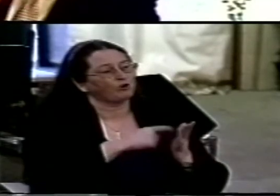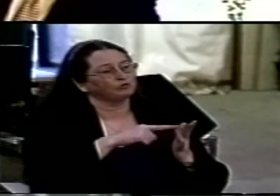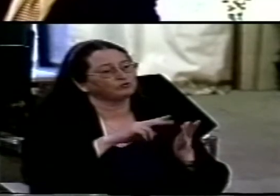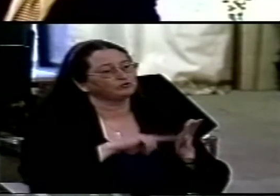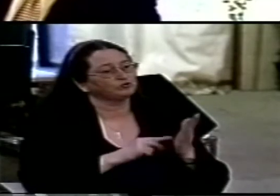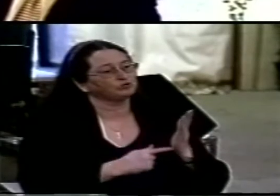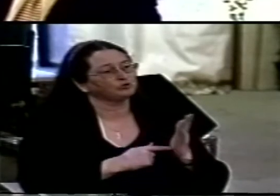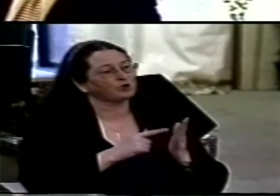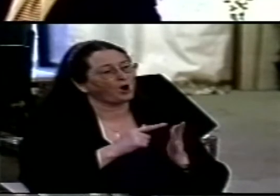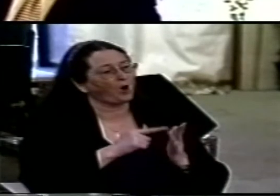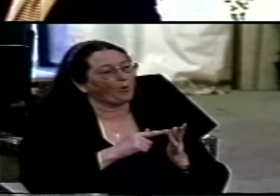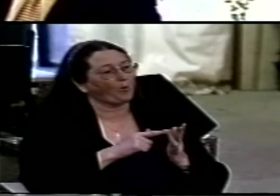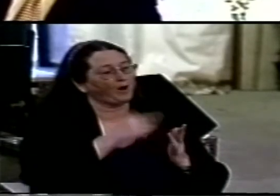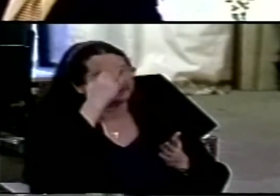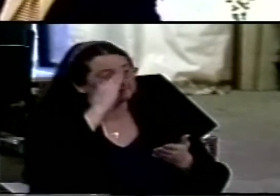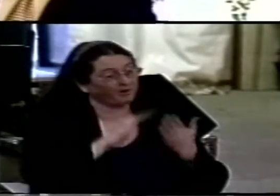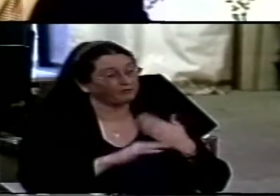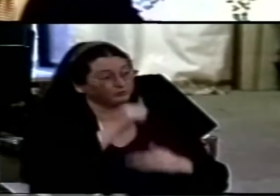anybody remember the Toronto thing